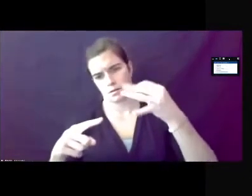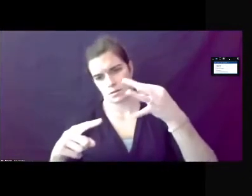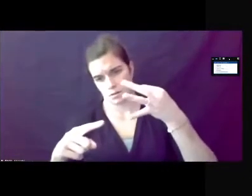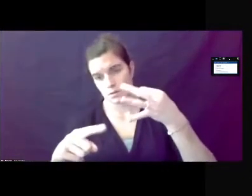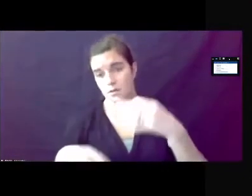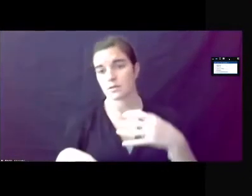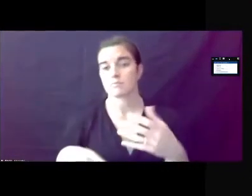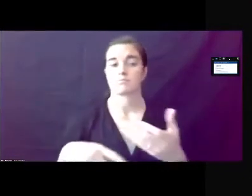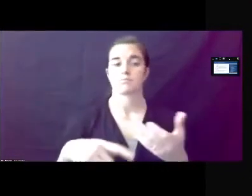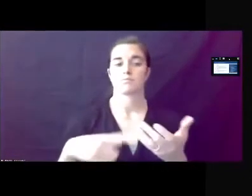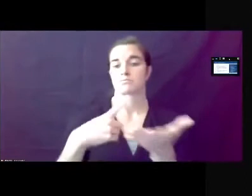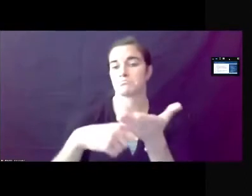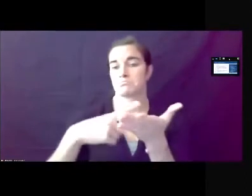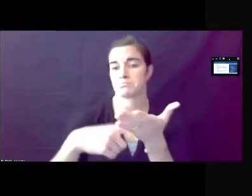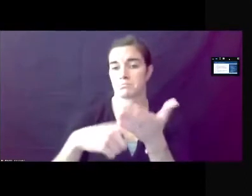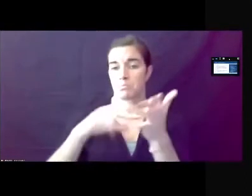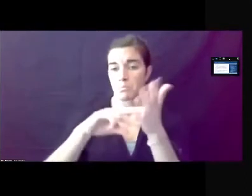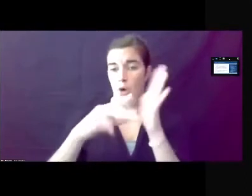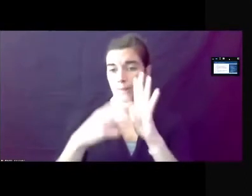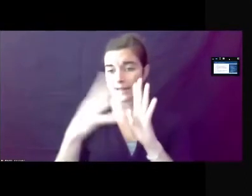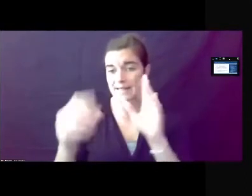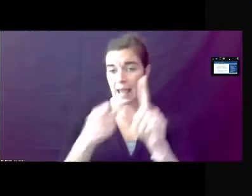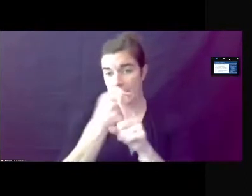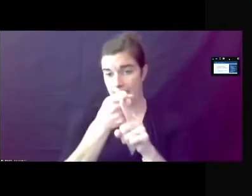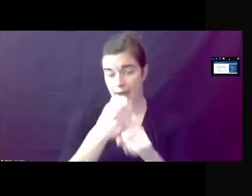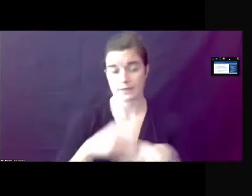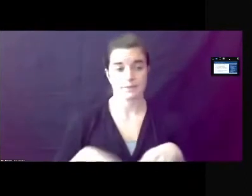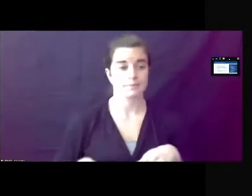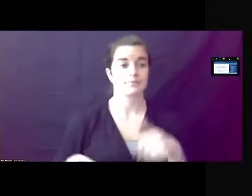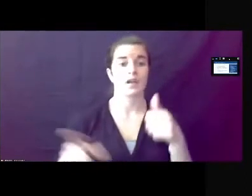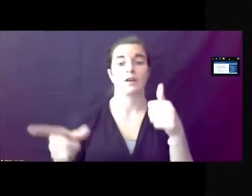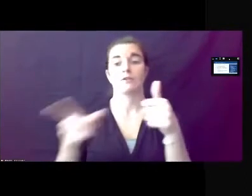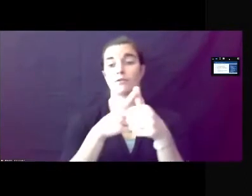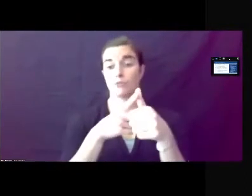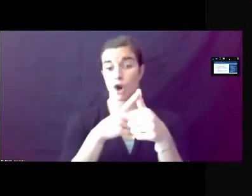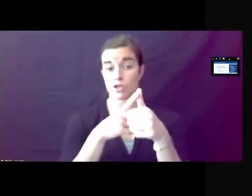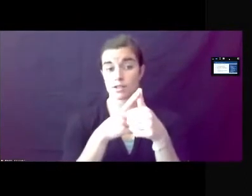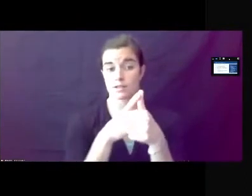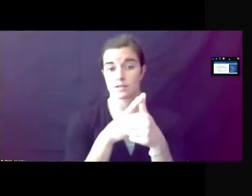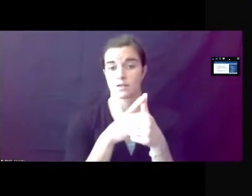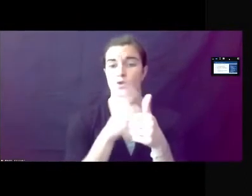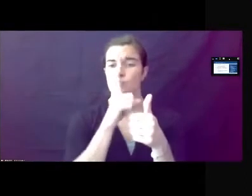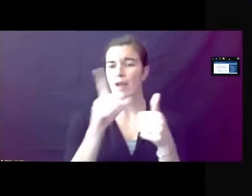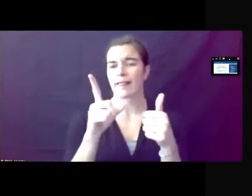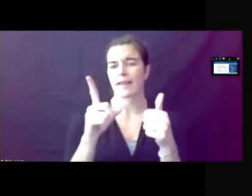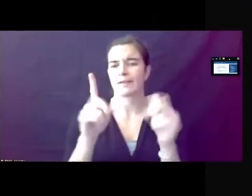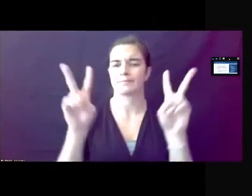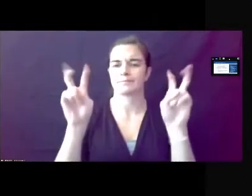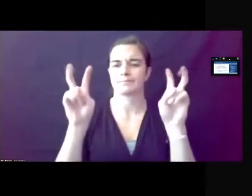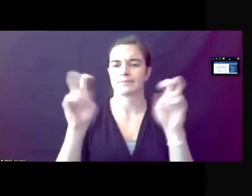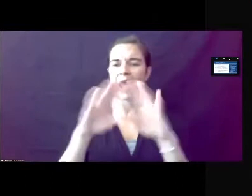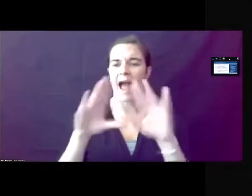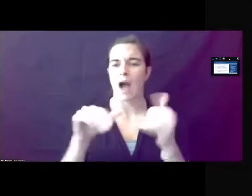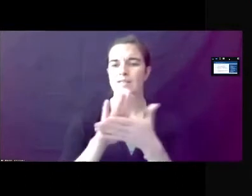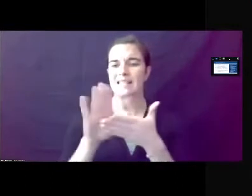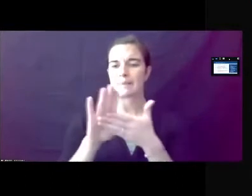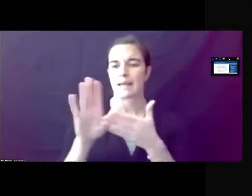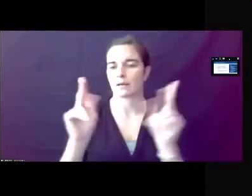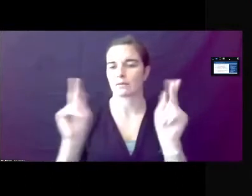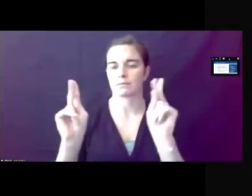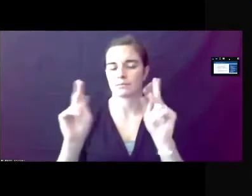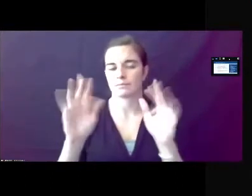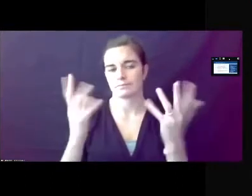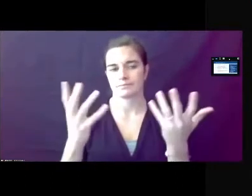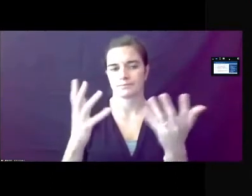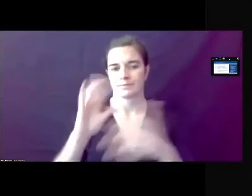and the impact. The first general provisions article is really the housekeeping section of the ordinance. It sets out the